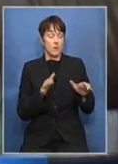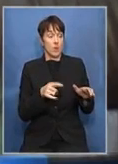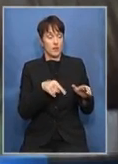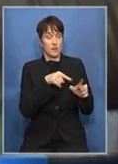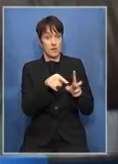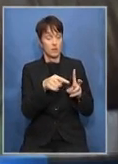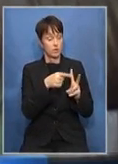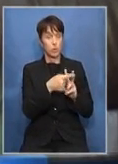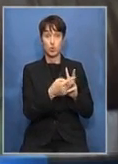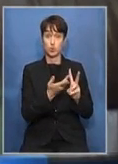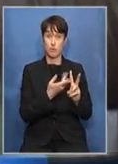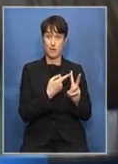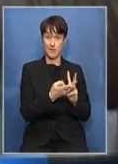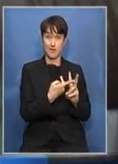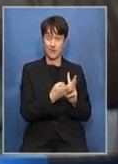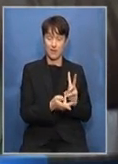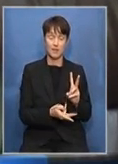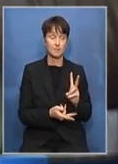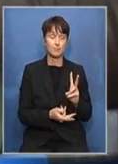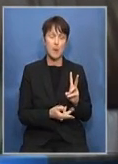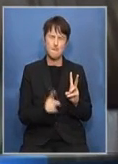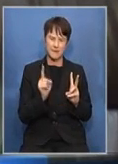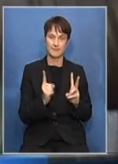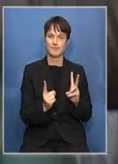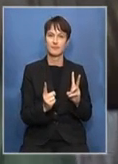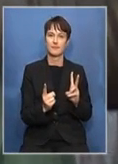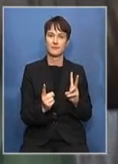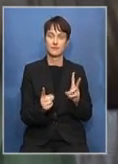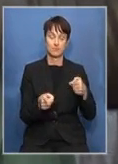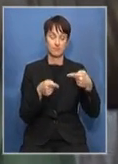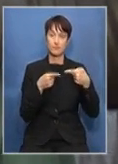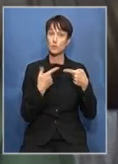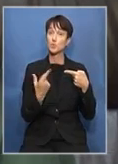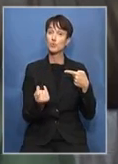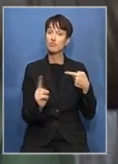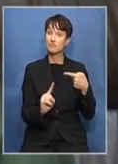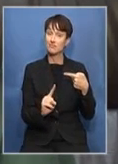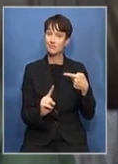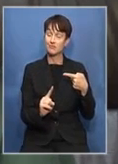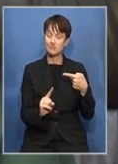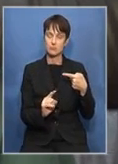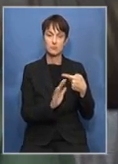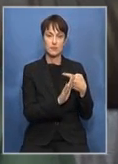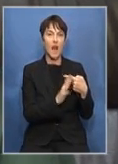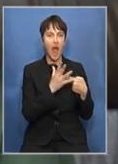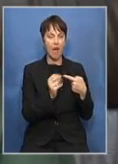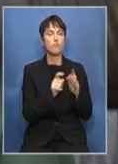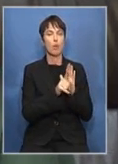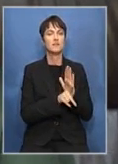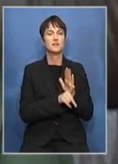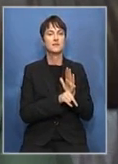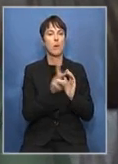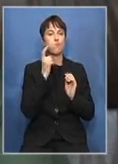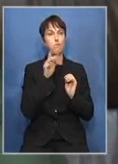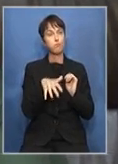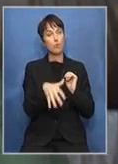and Harmony High School must A. Review their current pregnancy policies in the